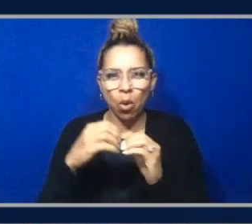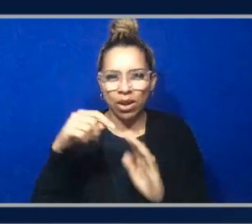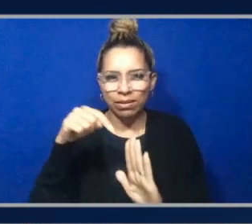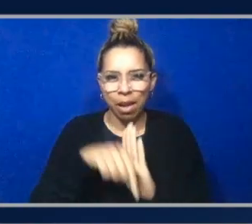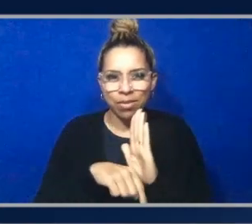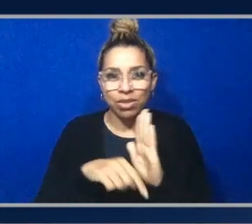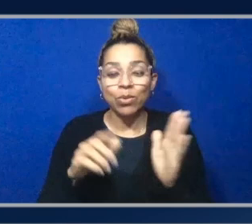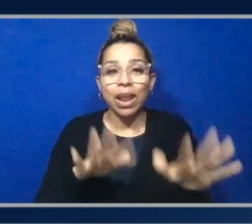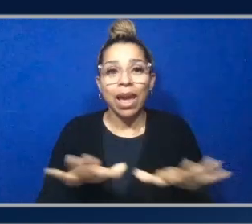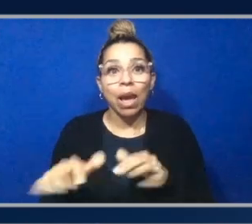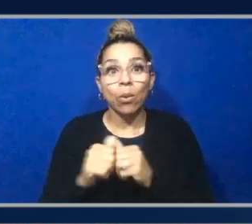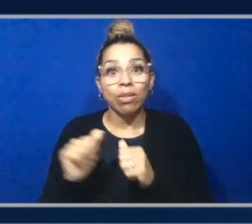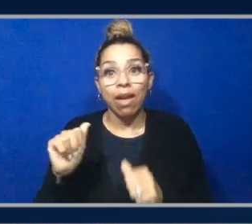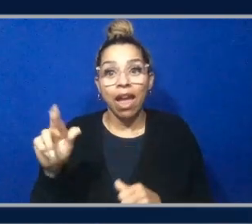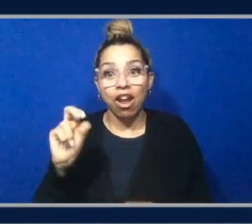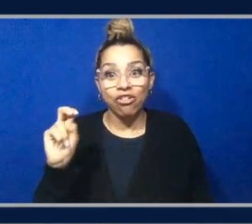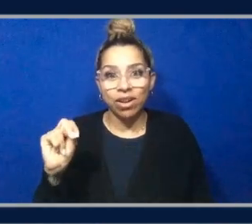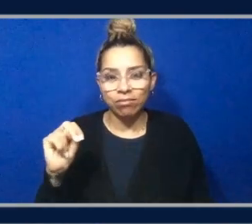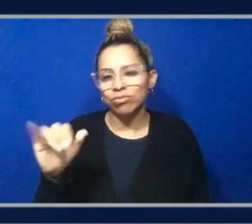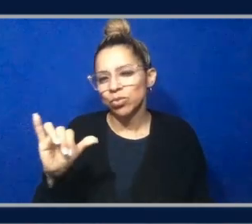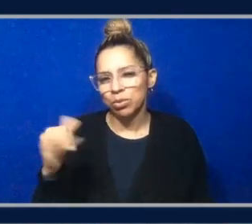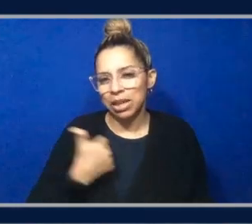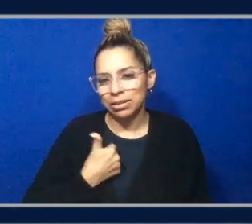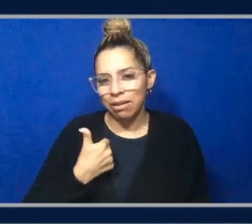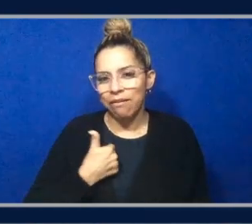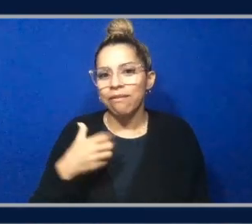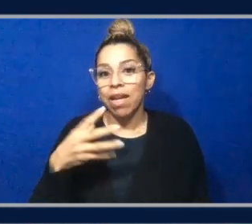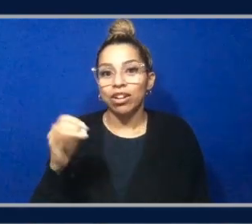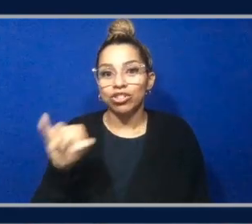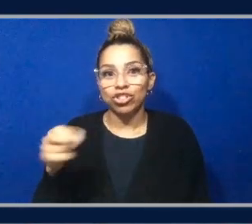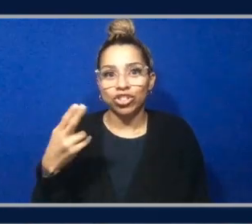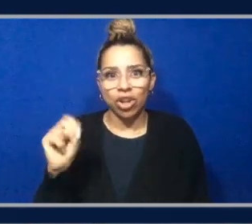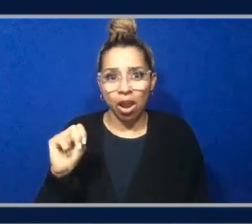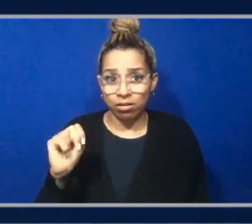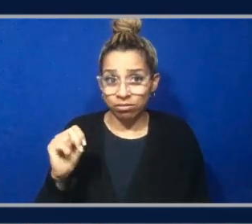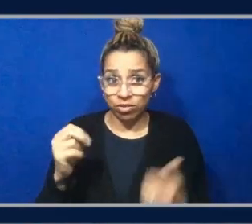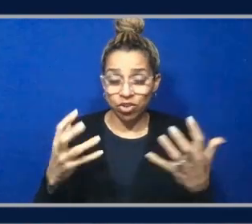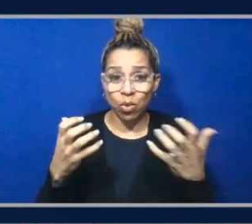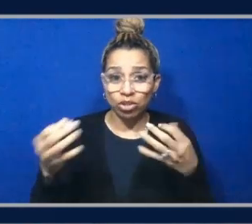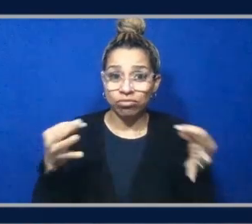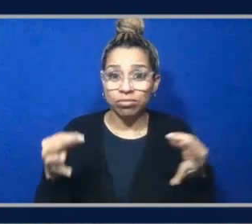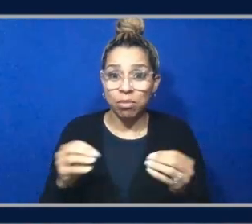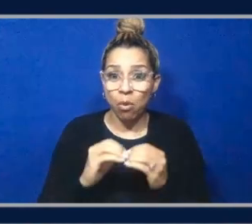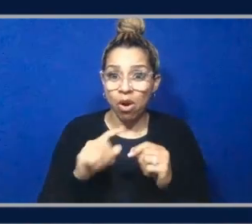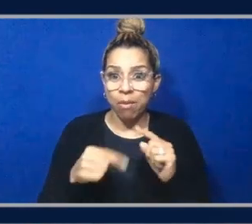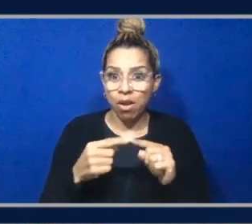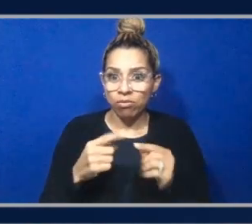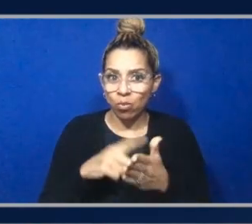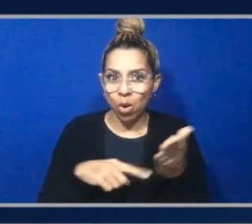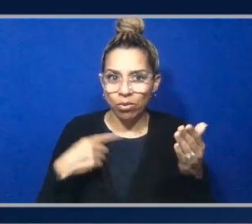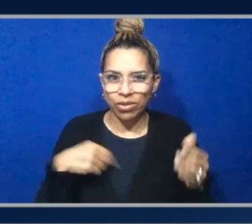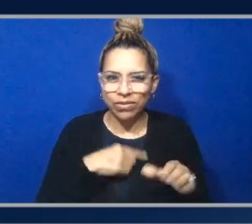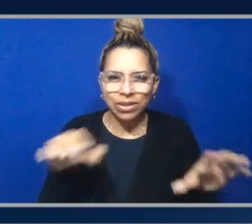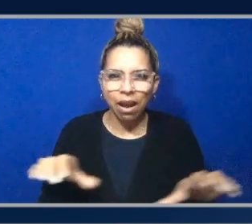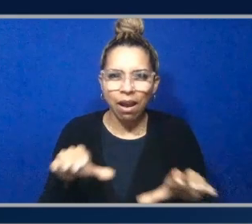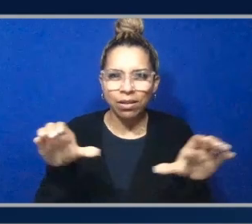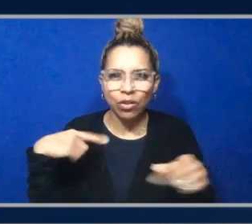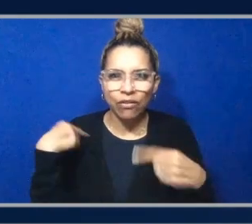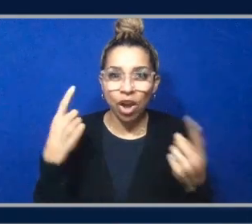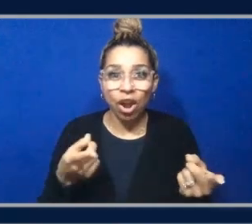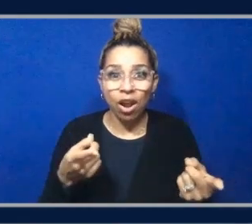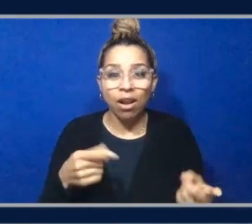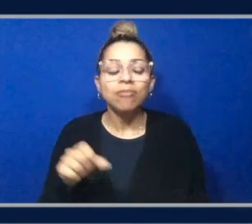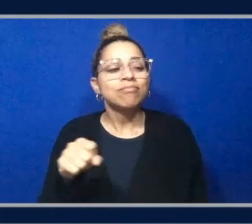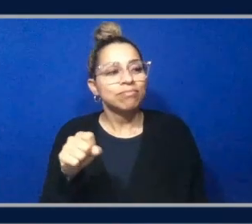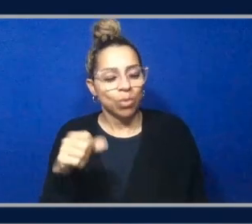myself, and our friend, John Dion. So would you like to tell us a little bit more about what we've done there, Aaron? Yeah. So like you mentioned, there's six different episodes.